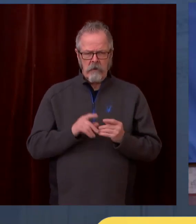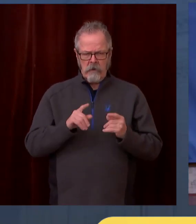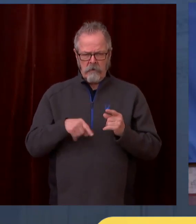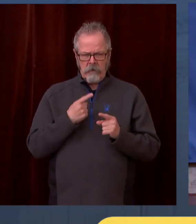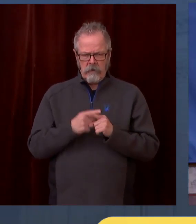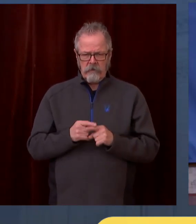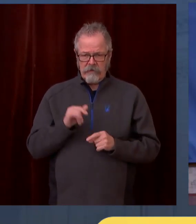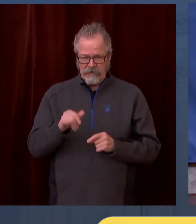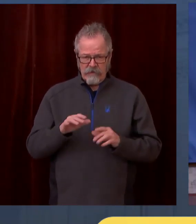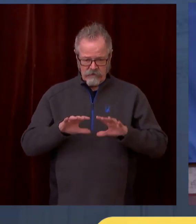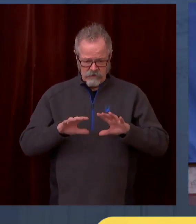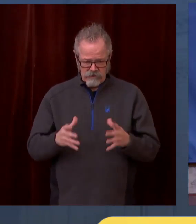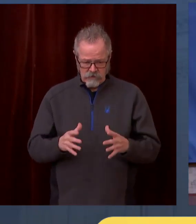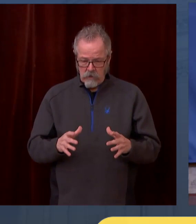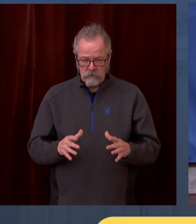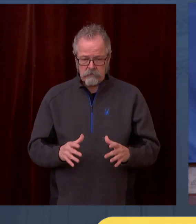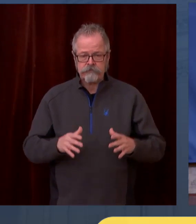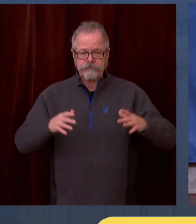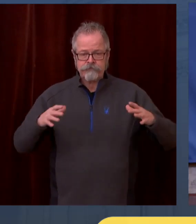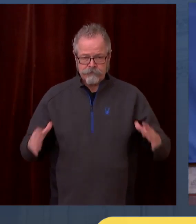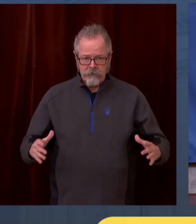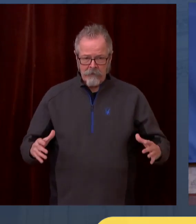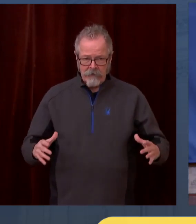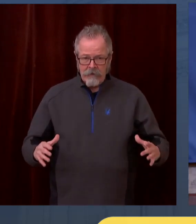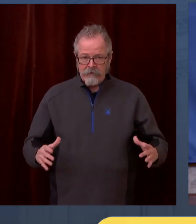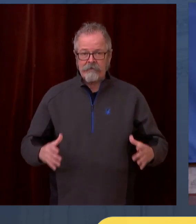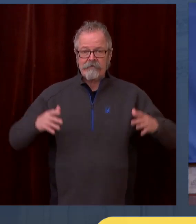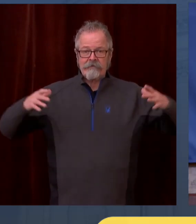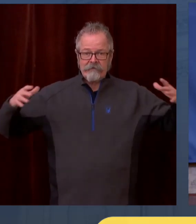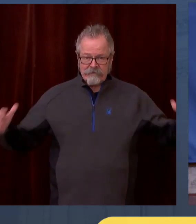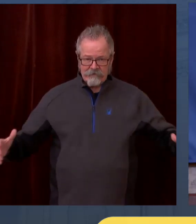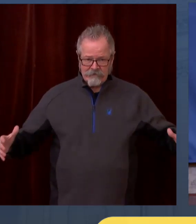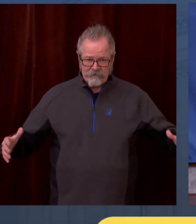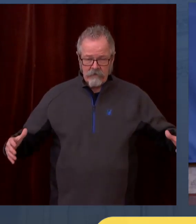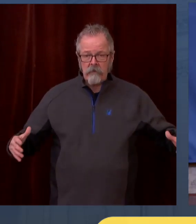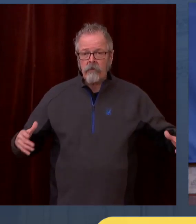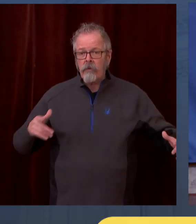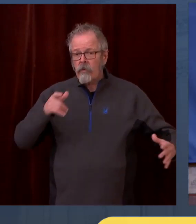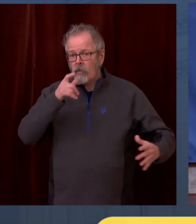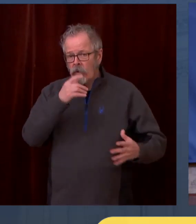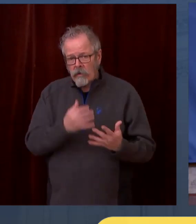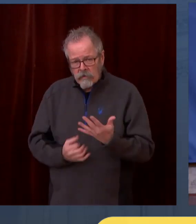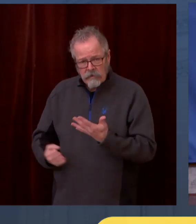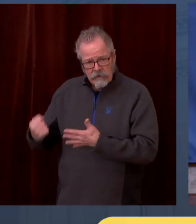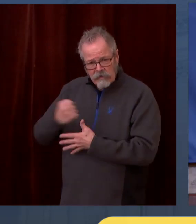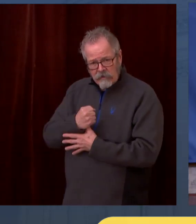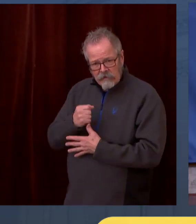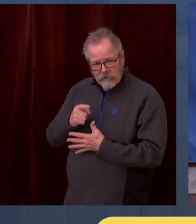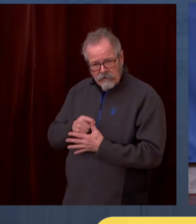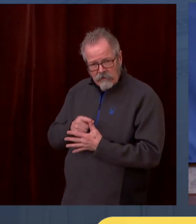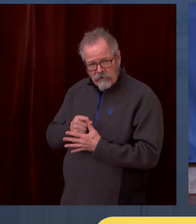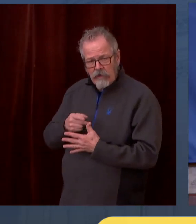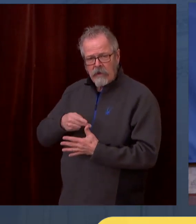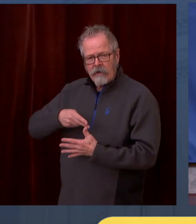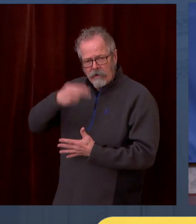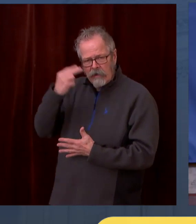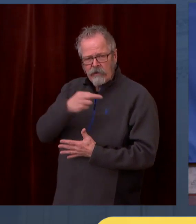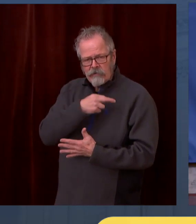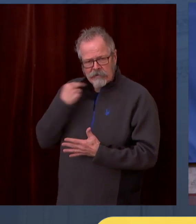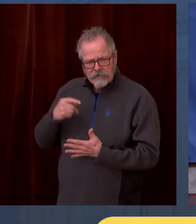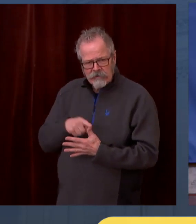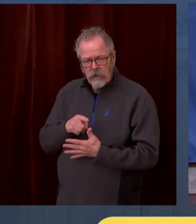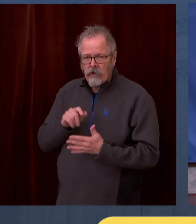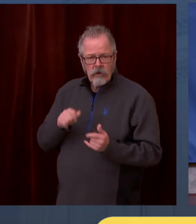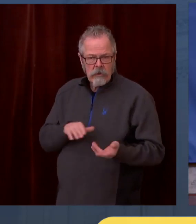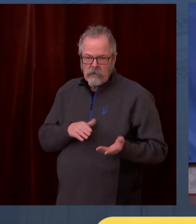But the second is to reduce frustration of people. If I had gone out day one and said, everybody,